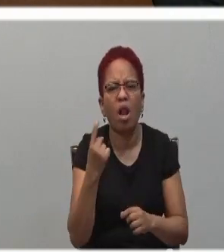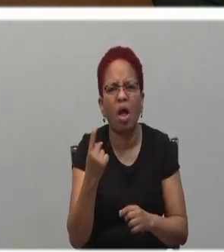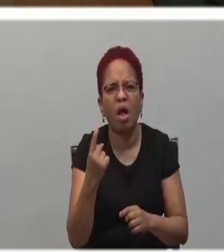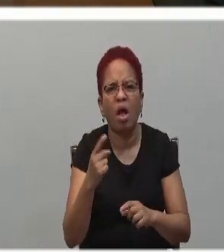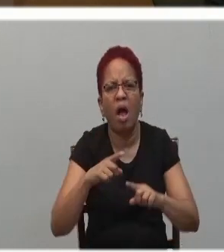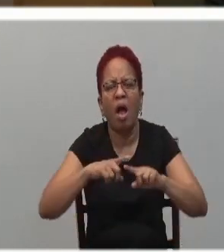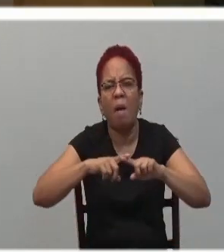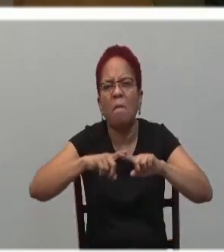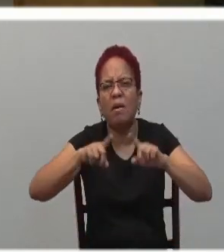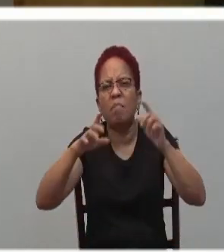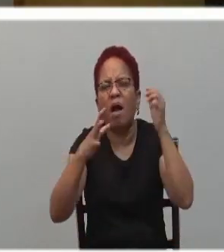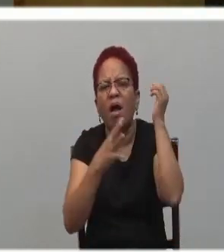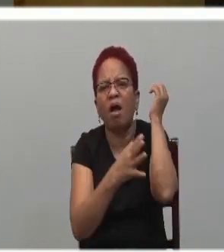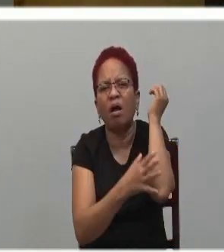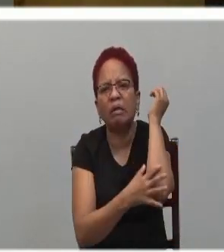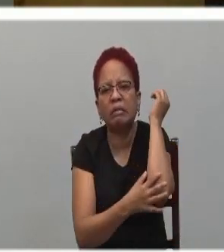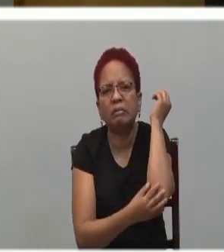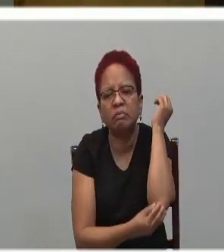powerlessness.